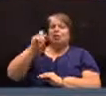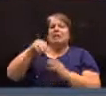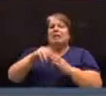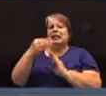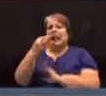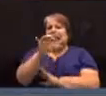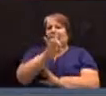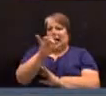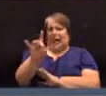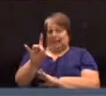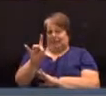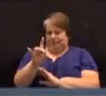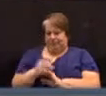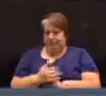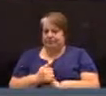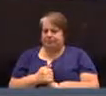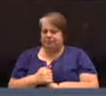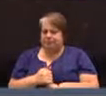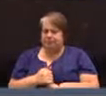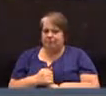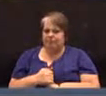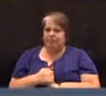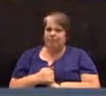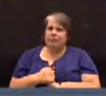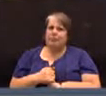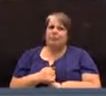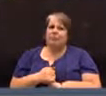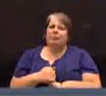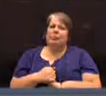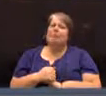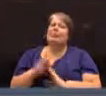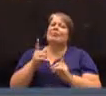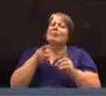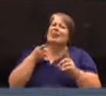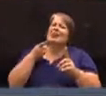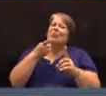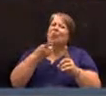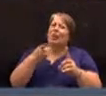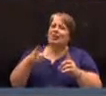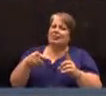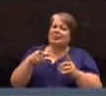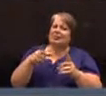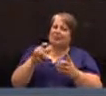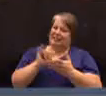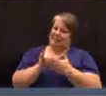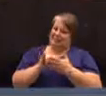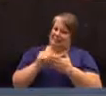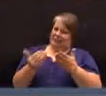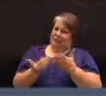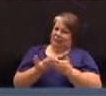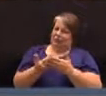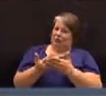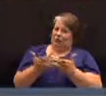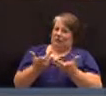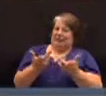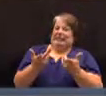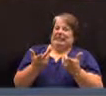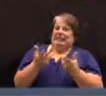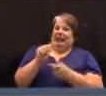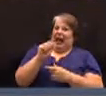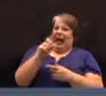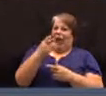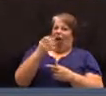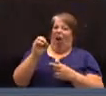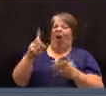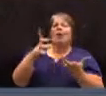1988. The point is that we have enormously complex